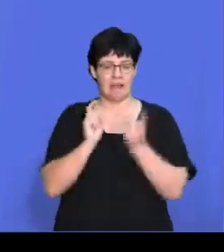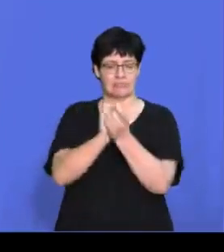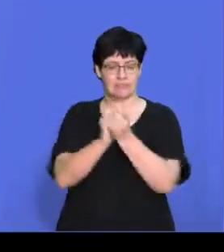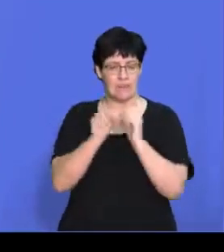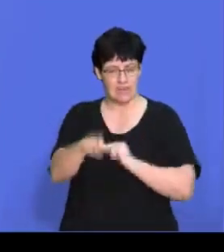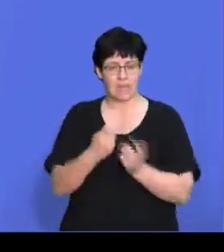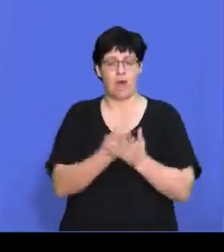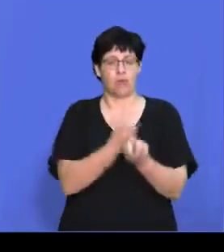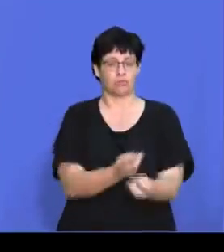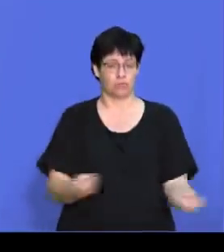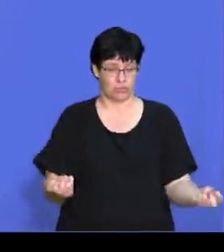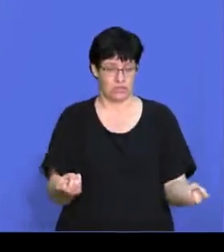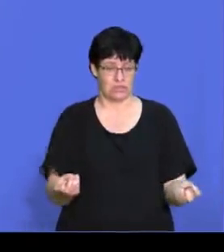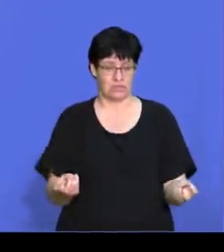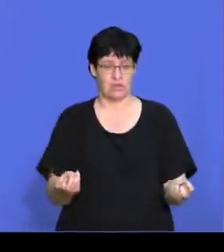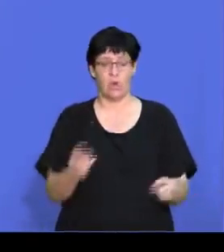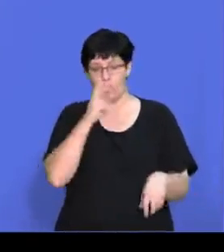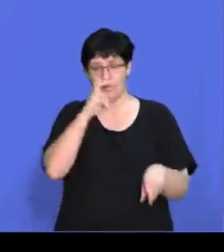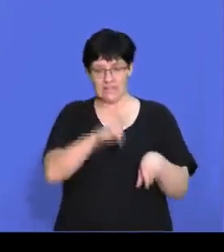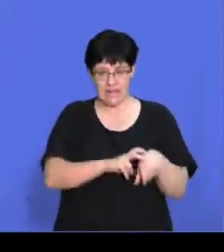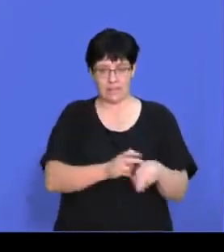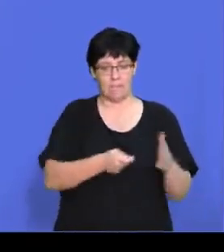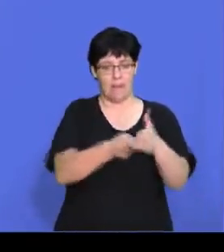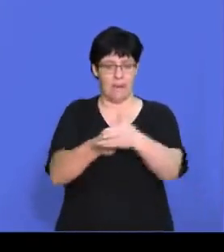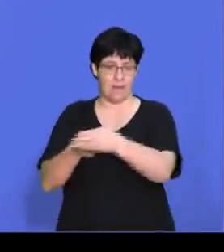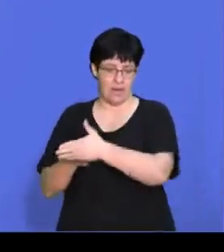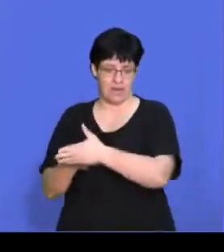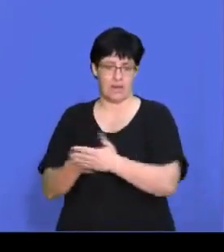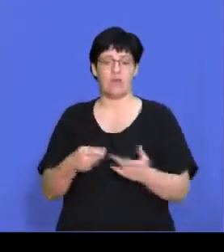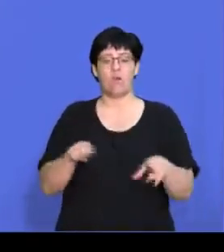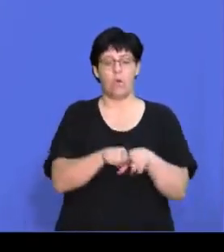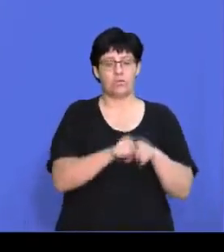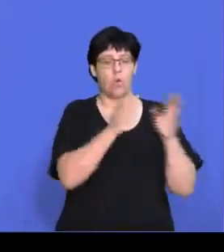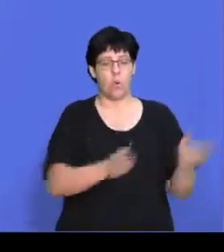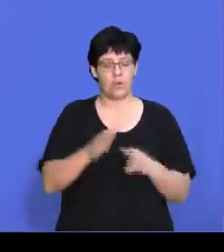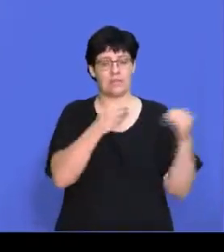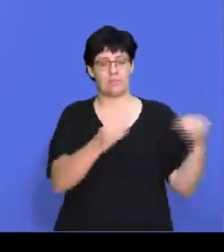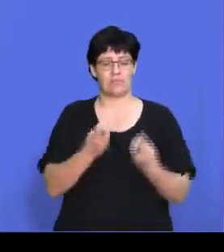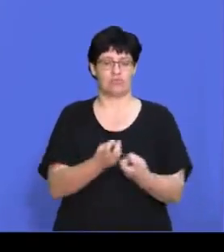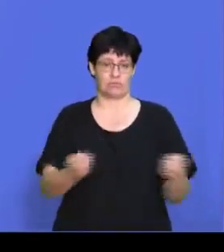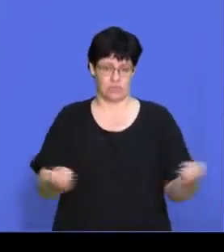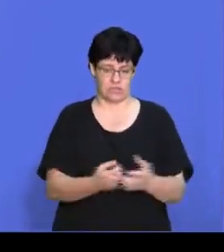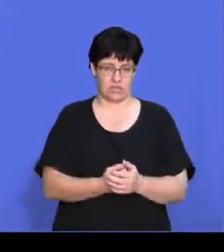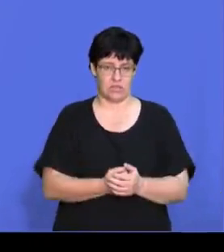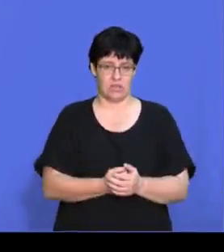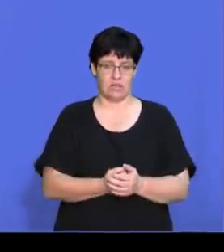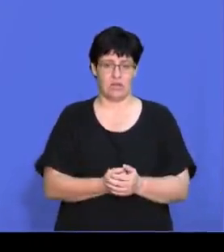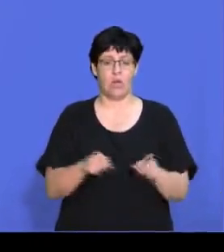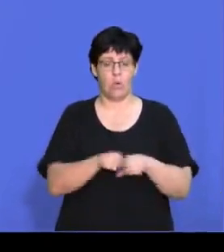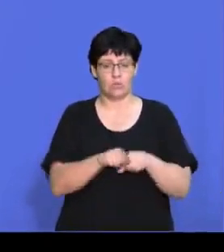need to be procured. We need to organize the business resources and motivate